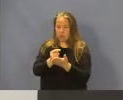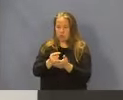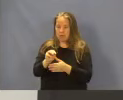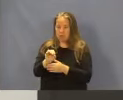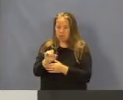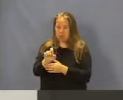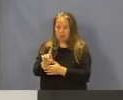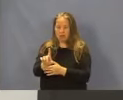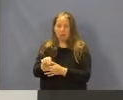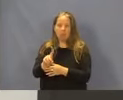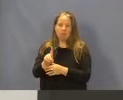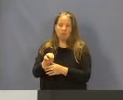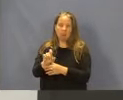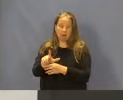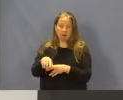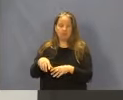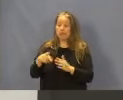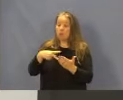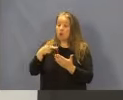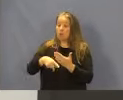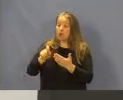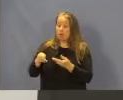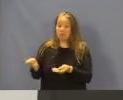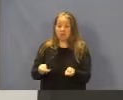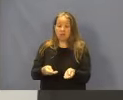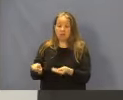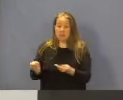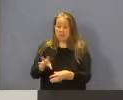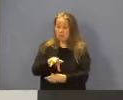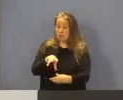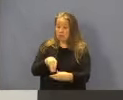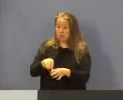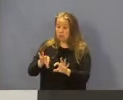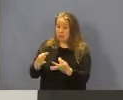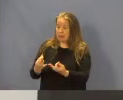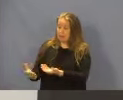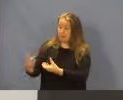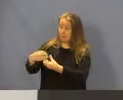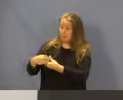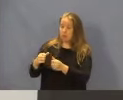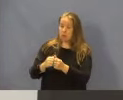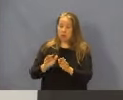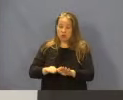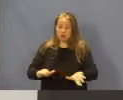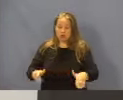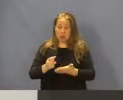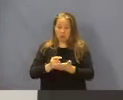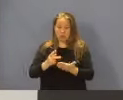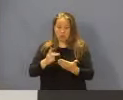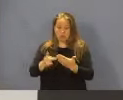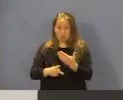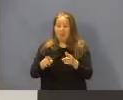If the program must facilitate participation of the family in the child's treatment program